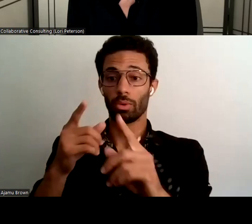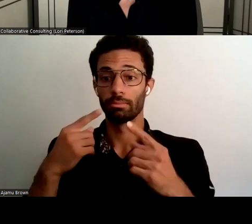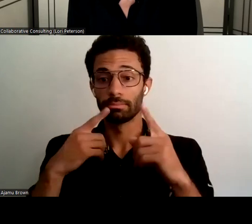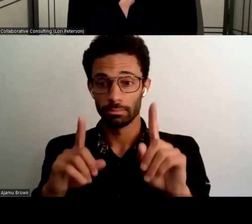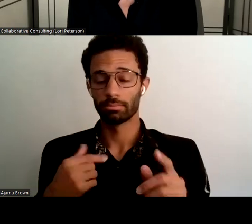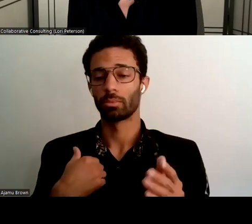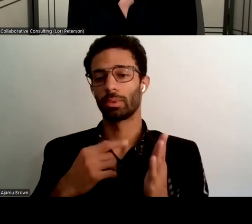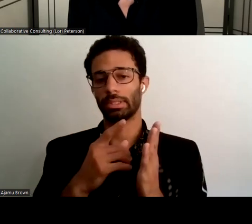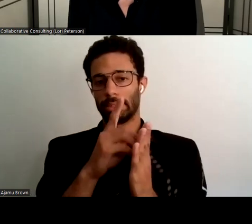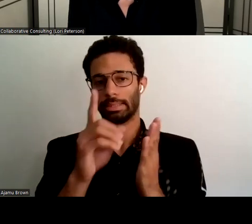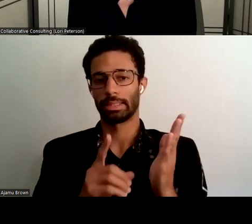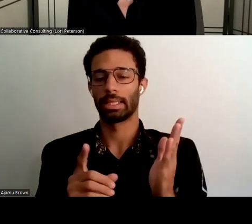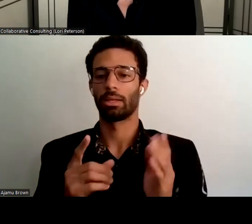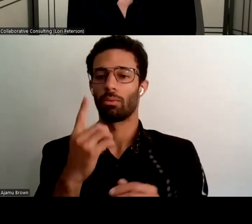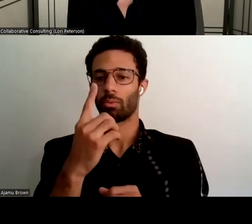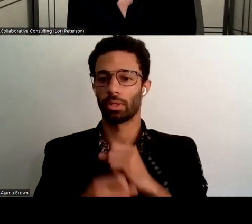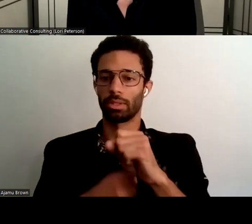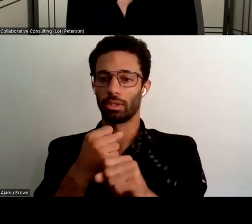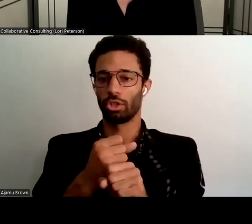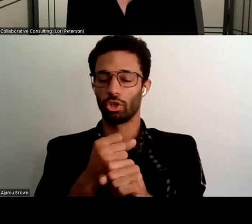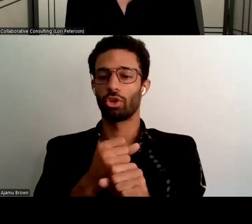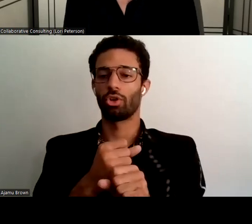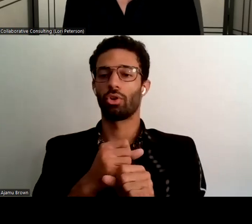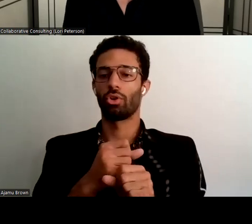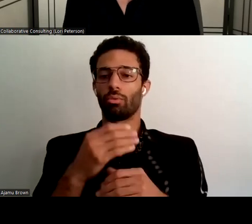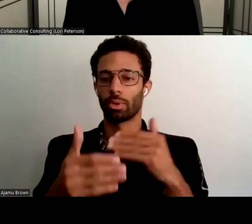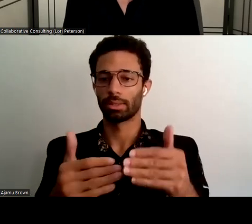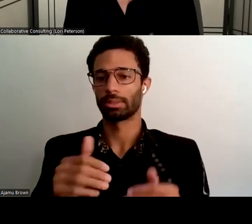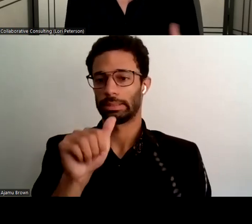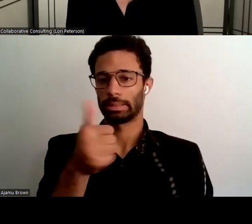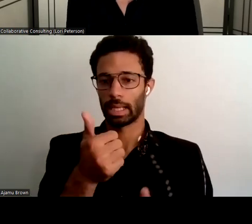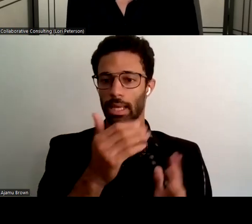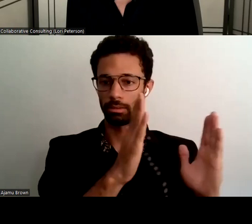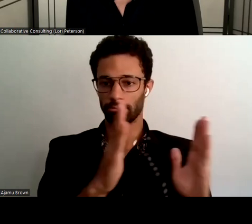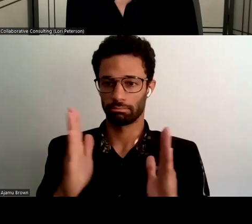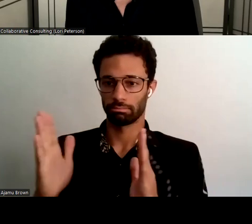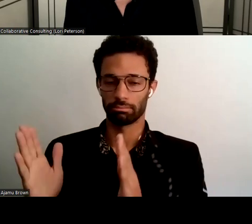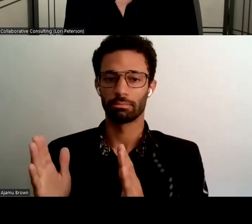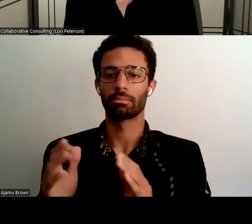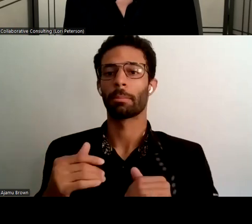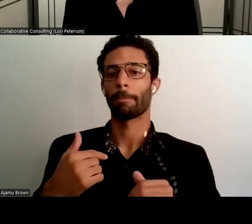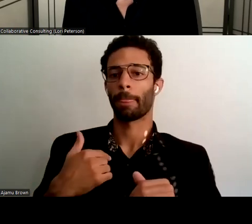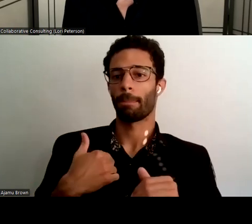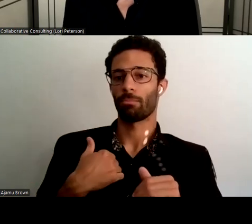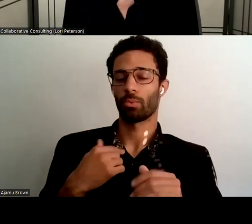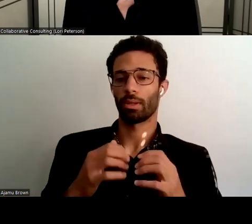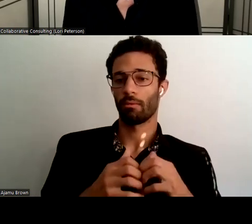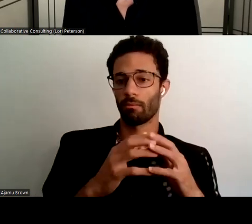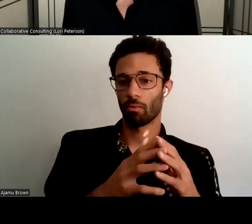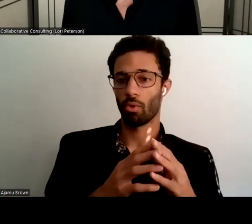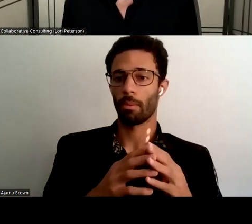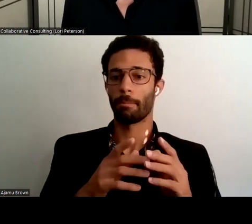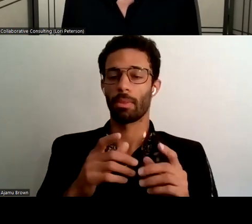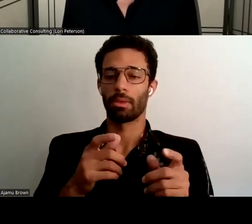-long uh project with 10 phases of work which really started with forming the steering committee as susan mentioned and